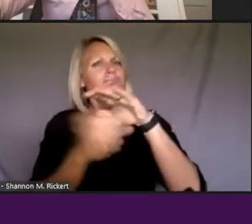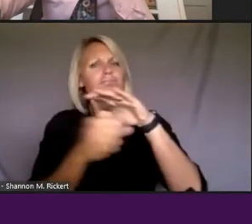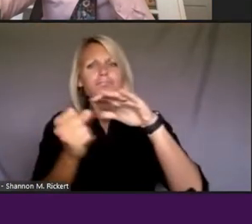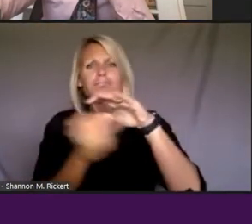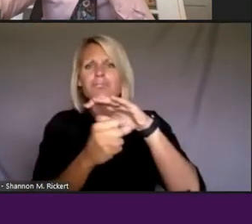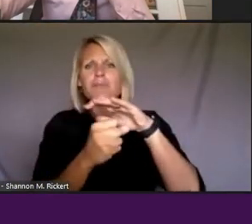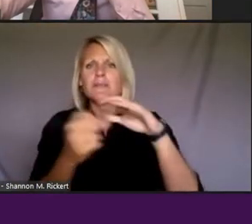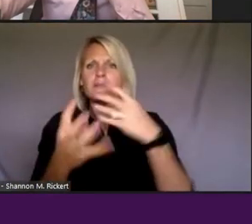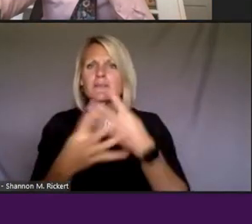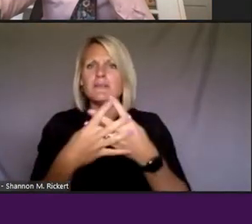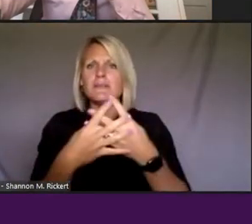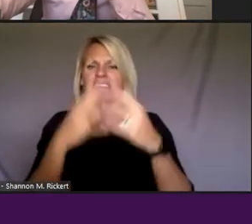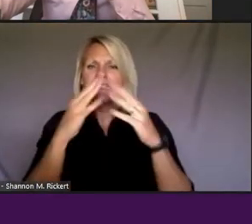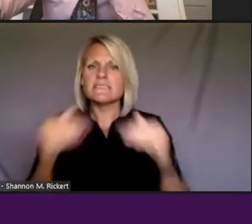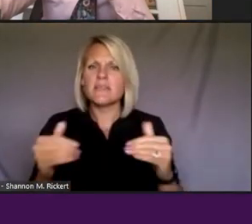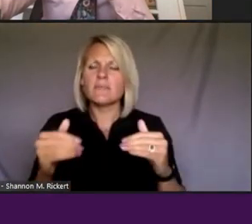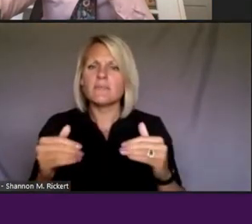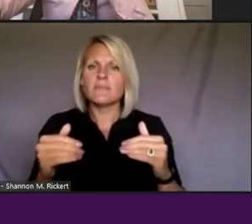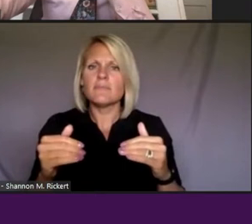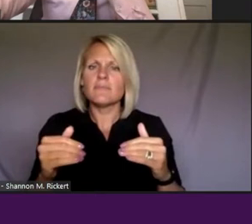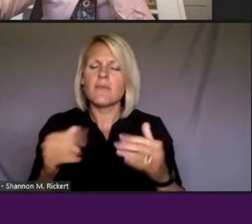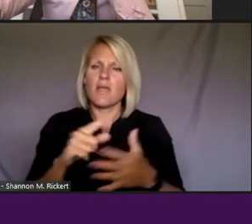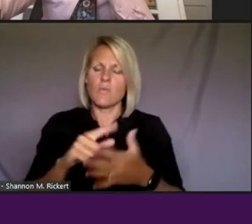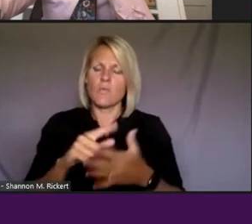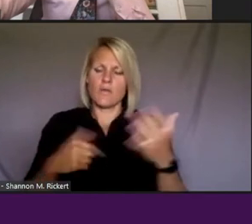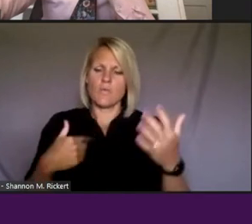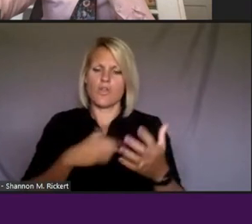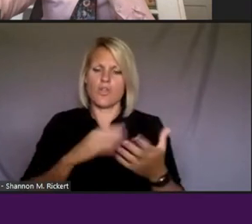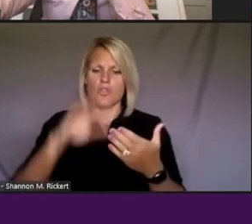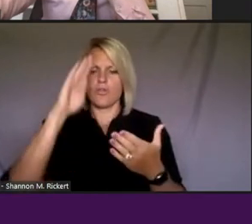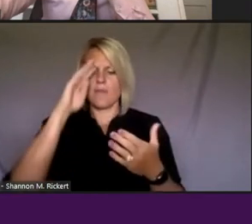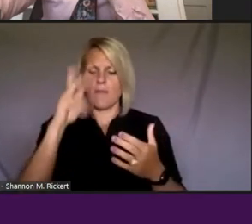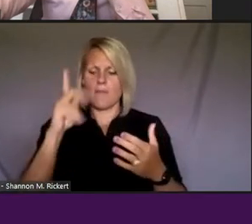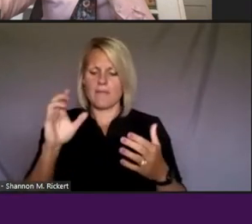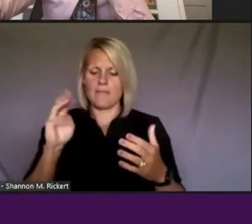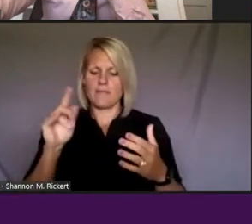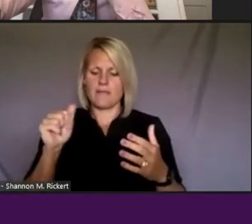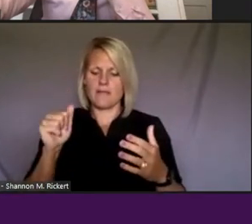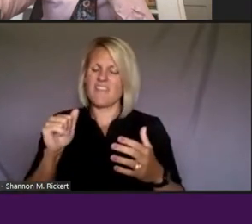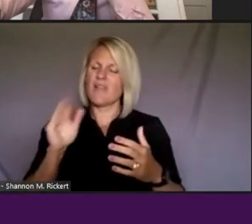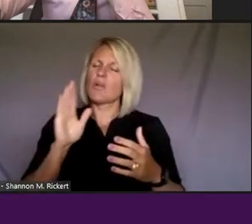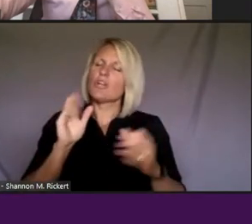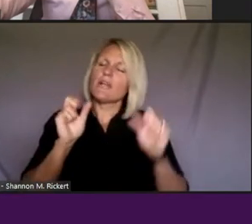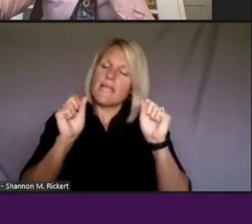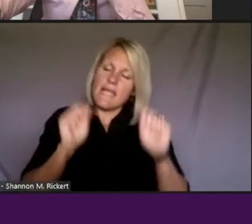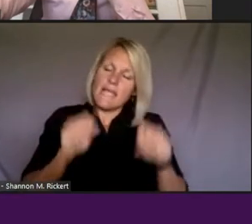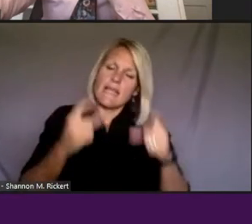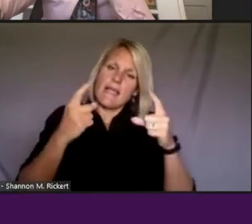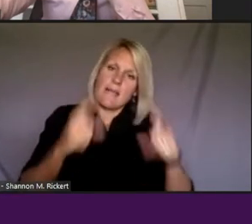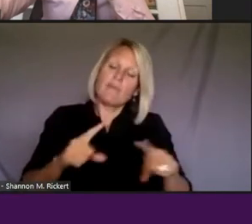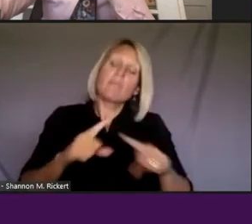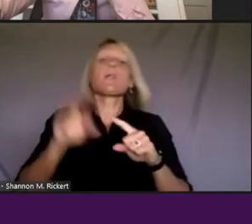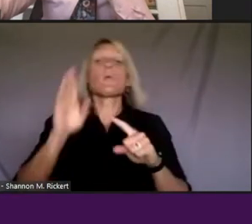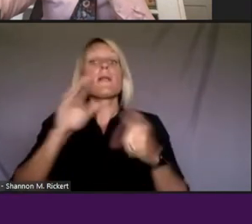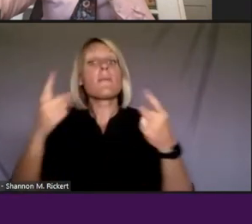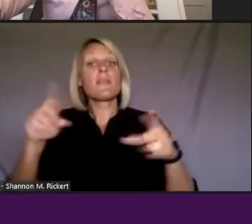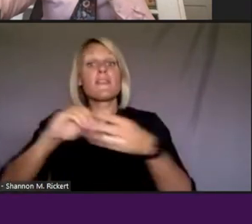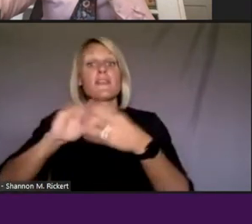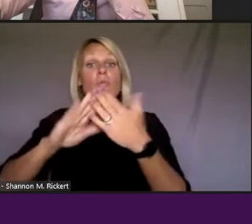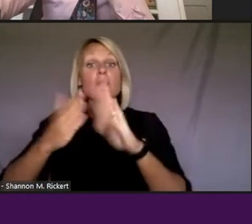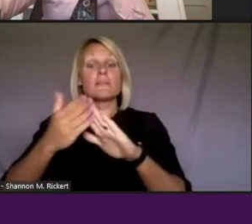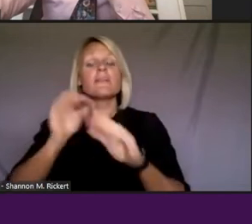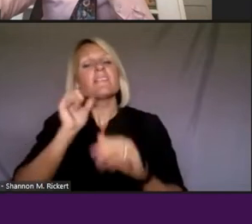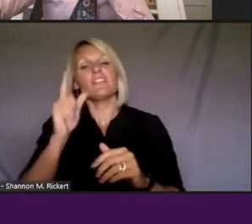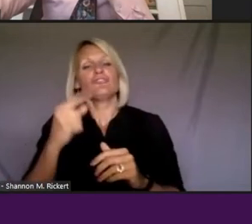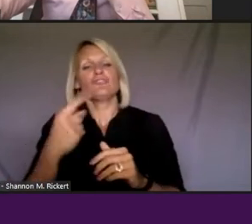media and our experience on the ground is that that can happen, but it will happen in communities, not necessarily only